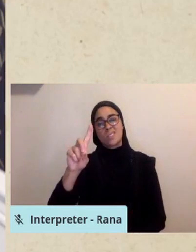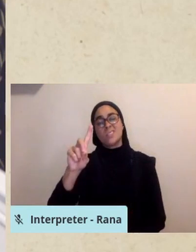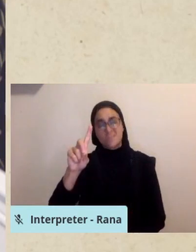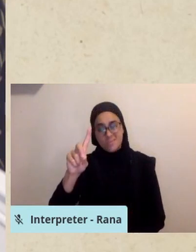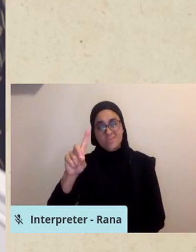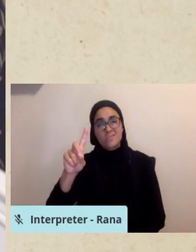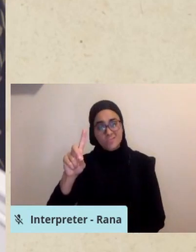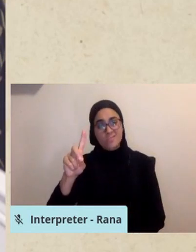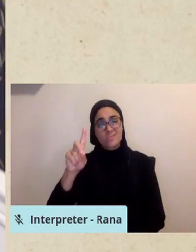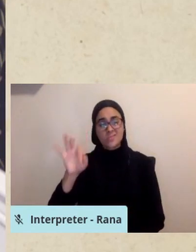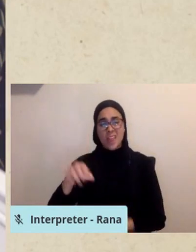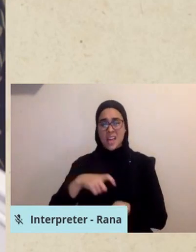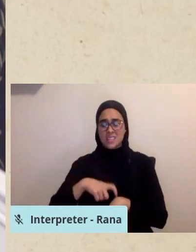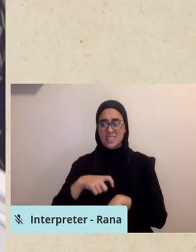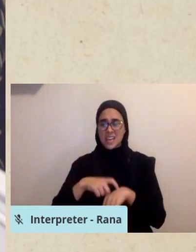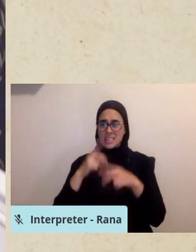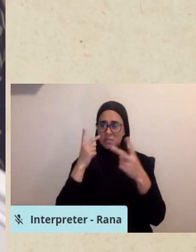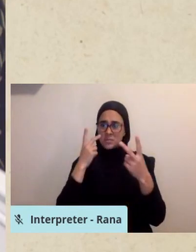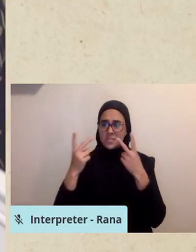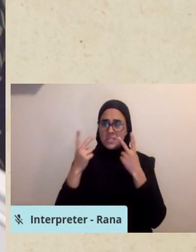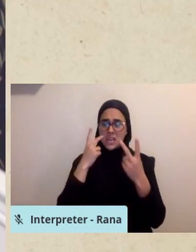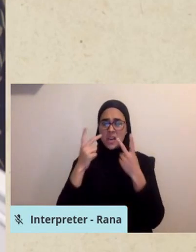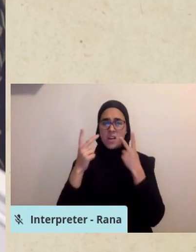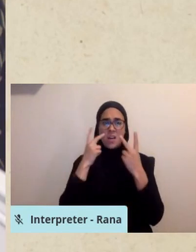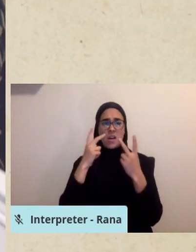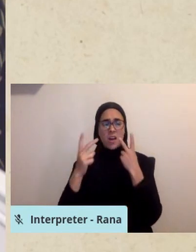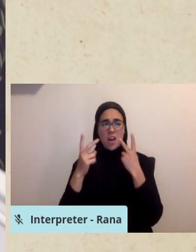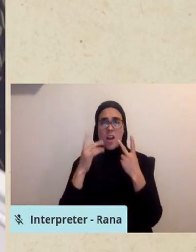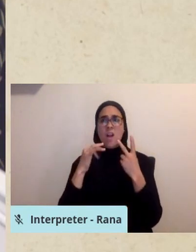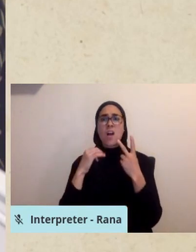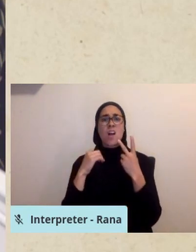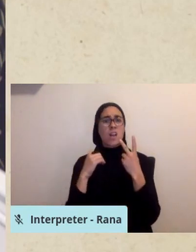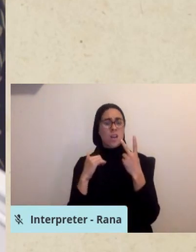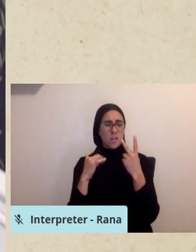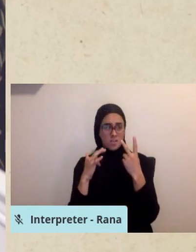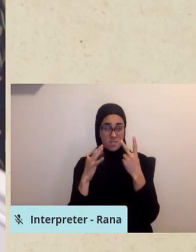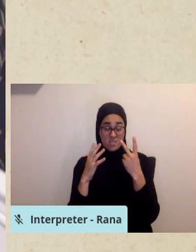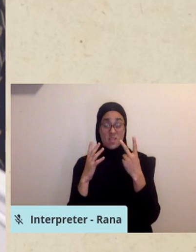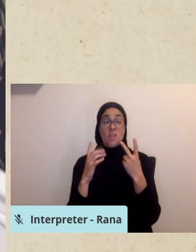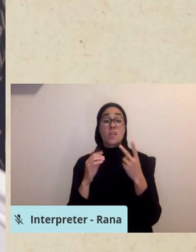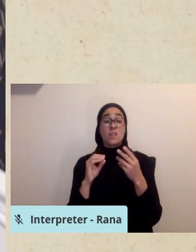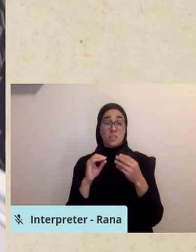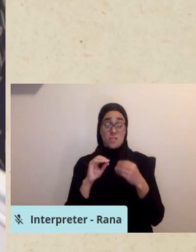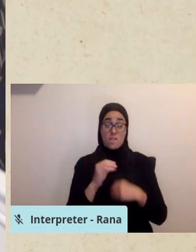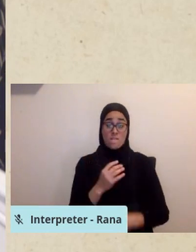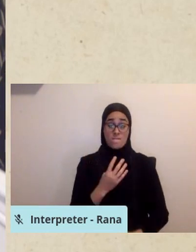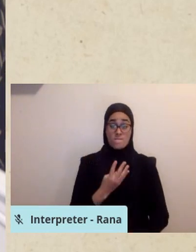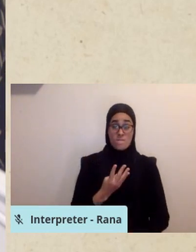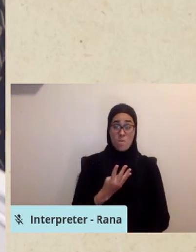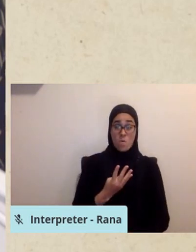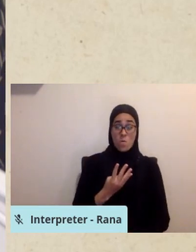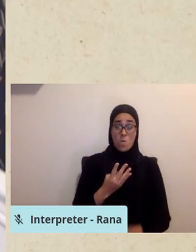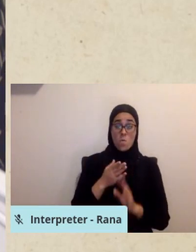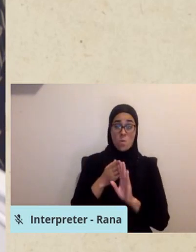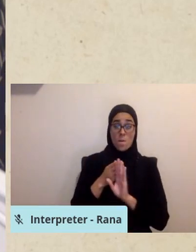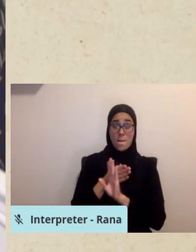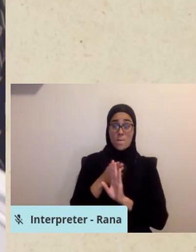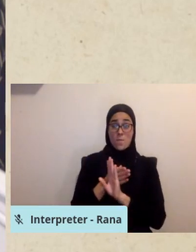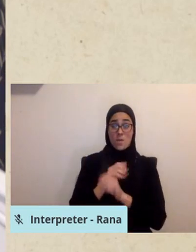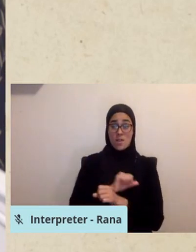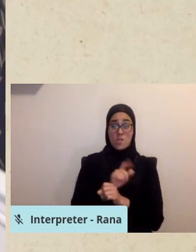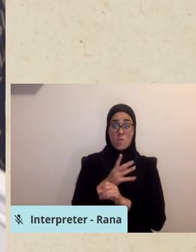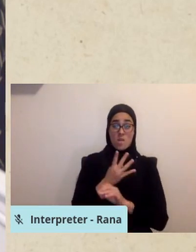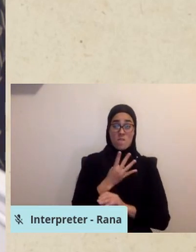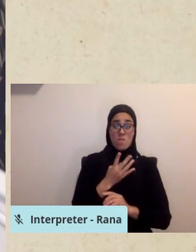daily sustained expirations rise from under four per day at pre-pandemic levels to